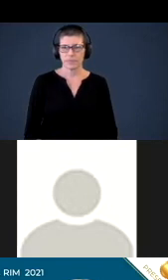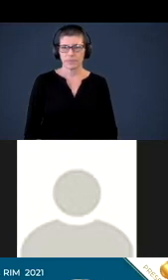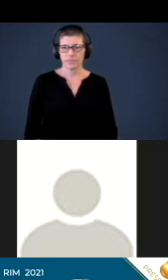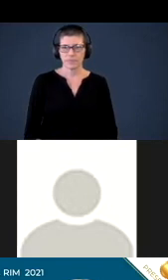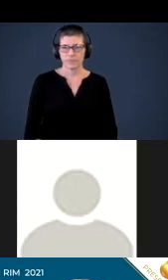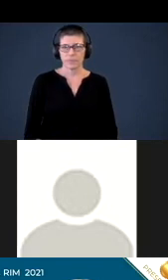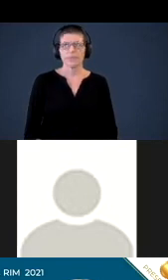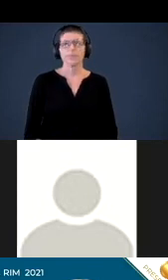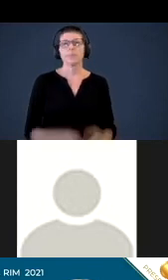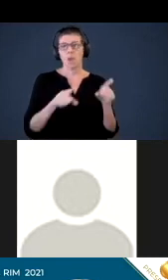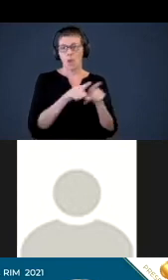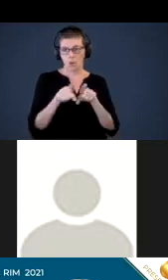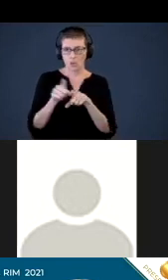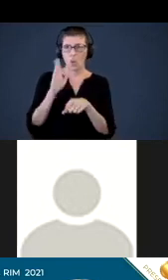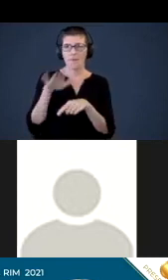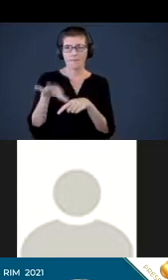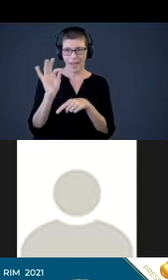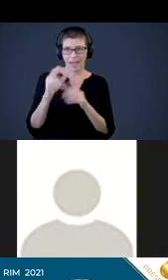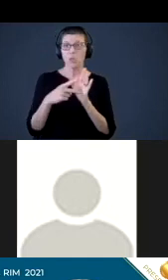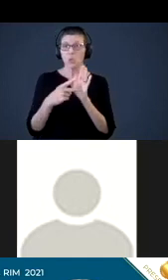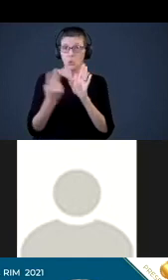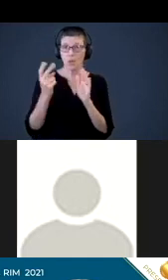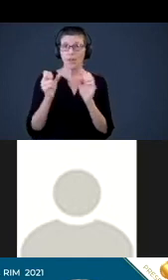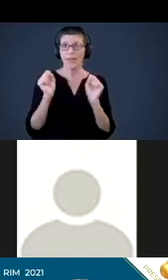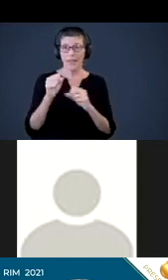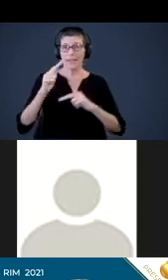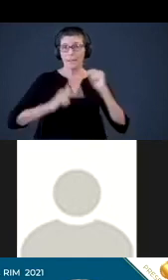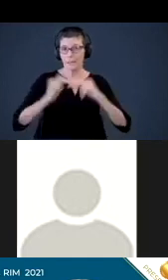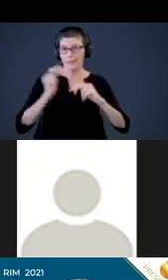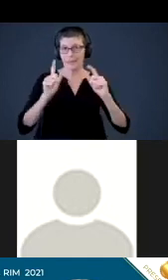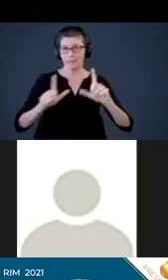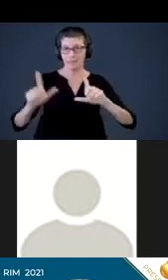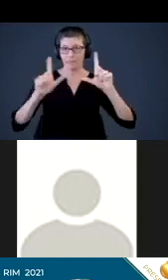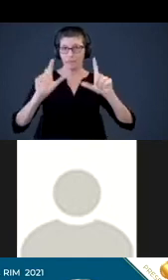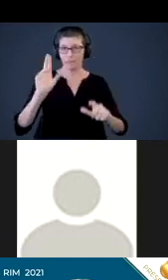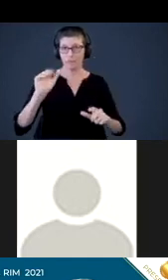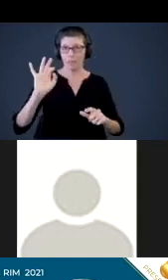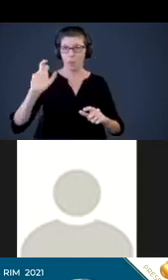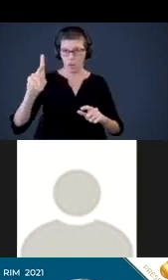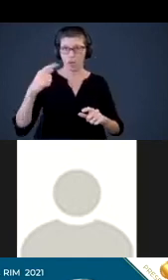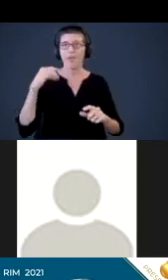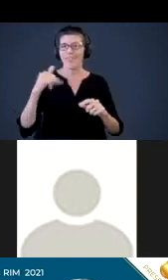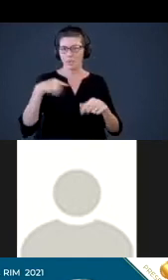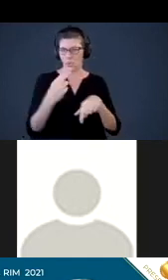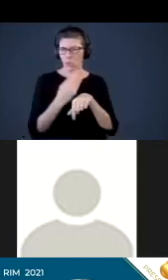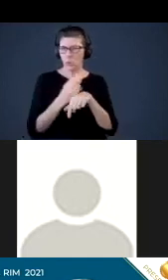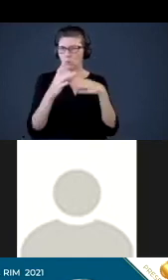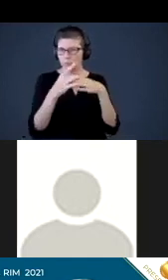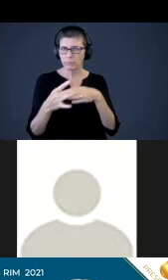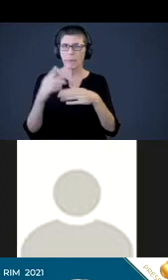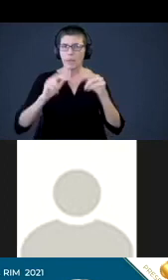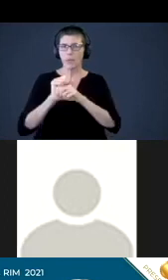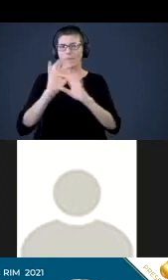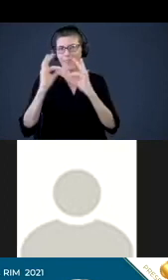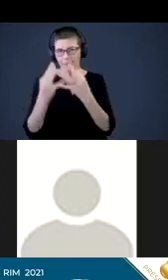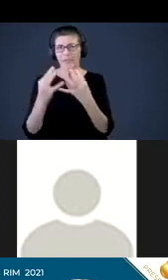You will also find the dual capacity building framework. This is a guide that we use when working with families and to build the capacity of